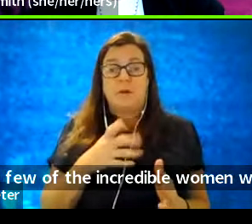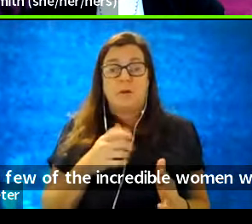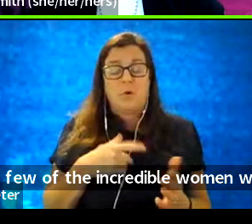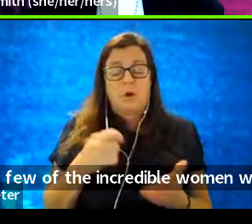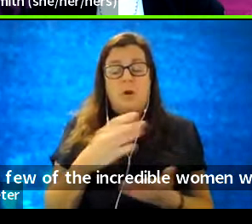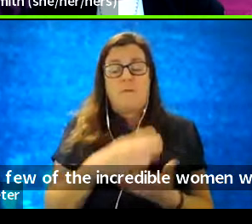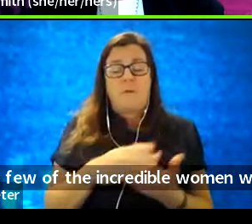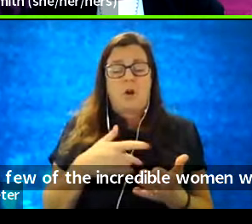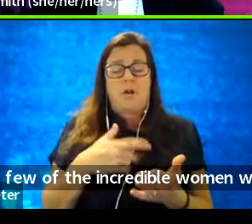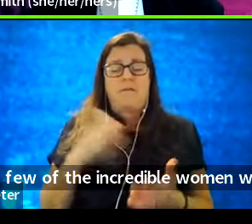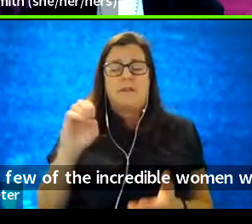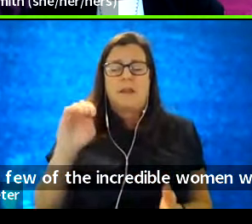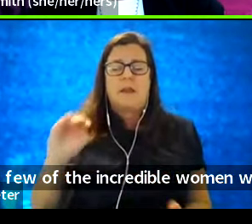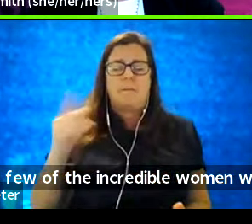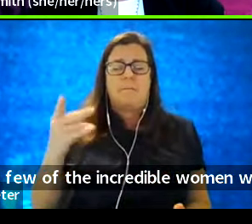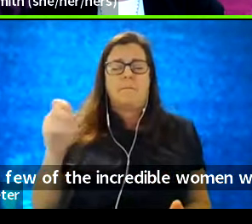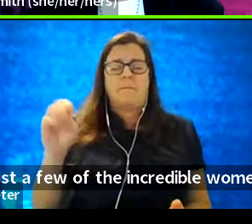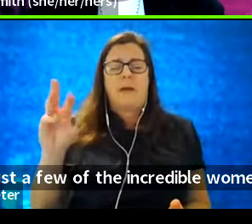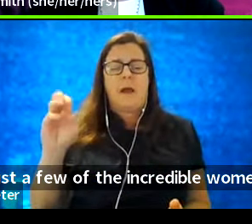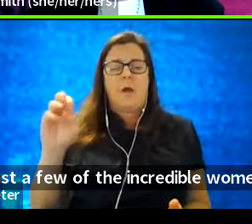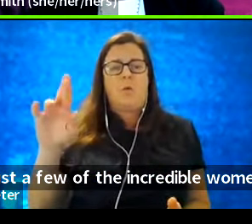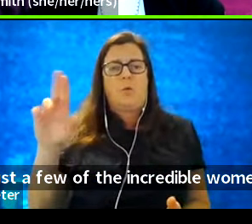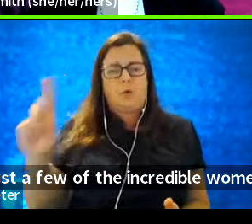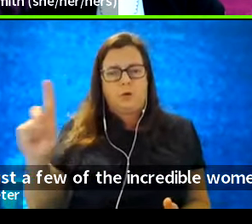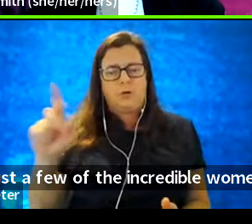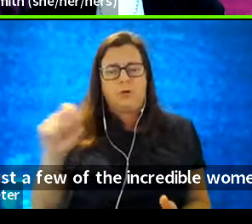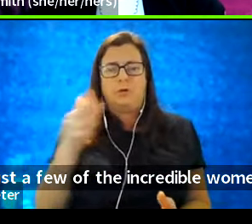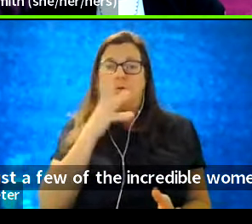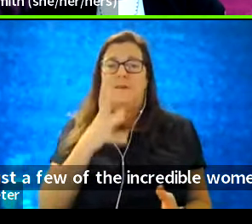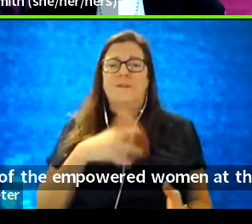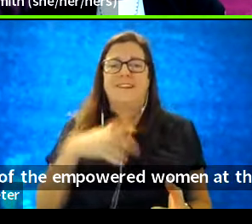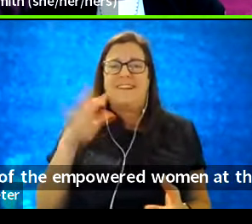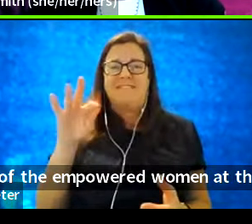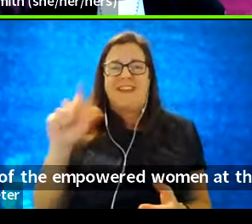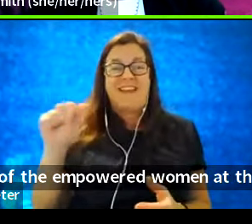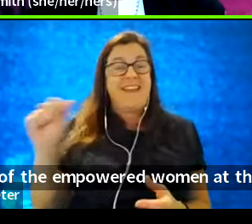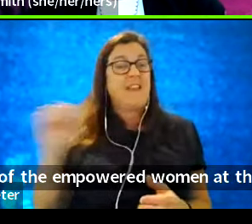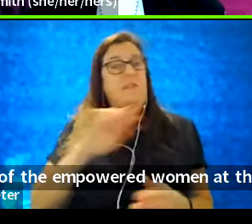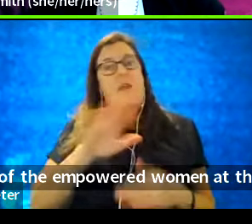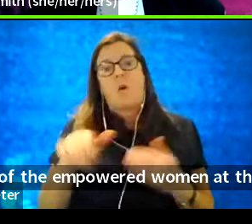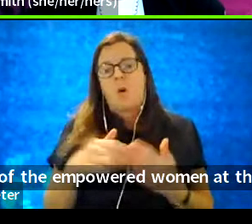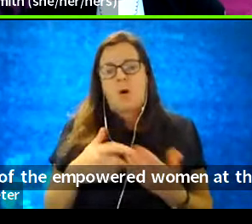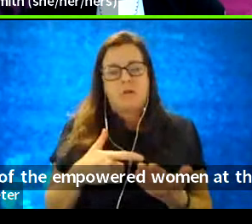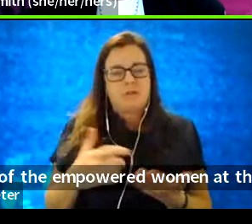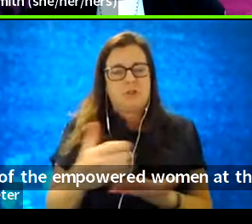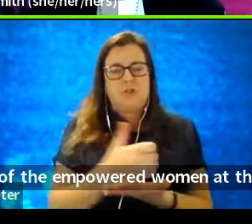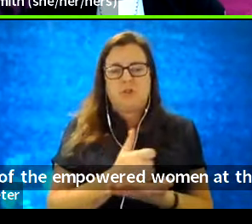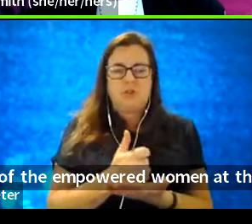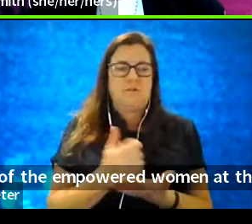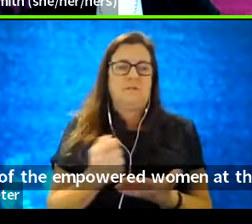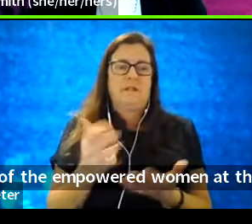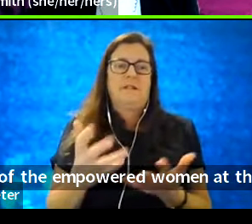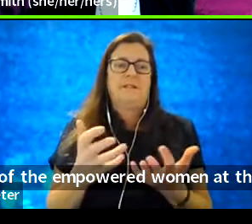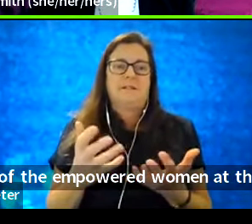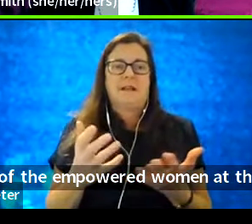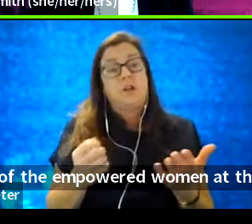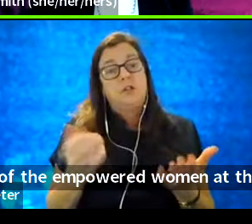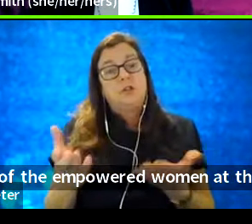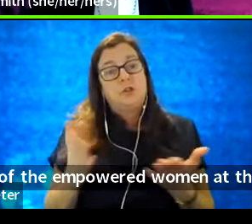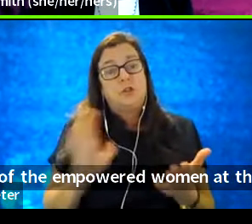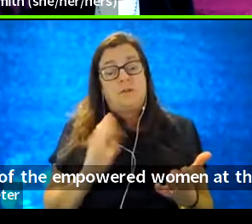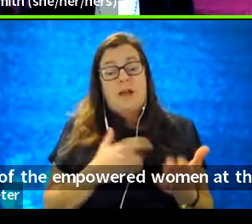of, of the empowered women at the FAA. They all deserve and desire to serve our country